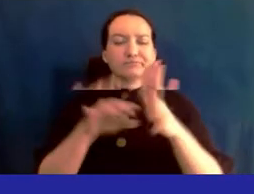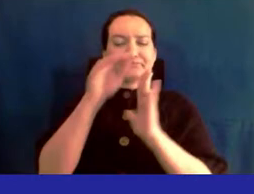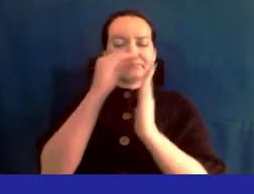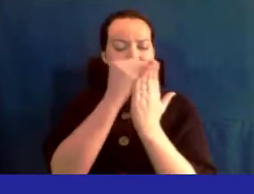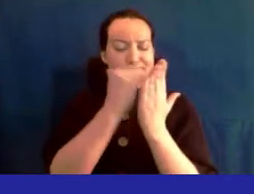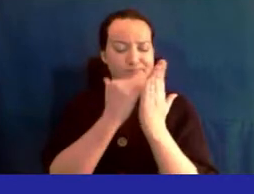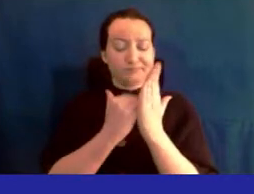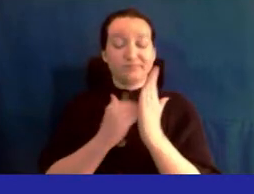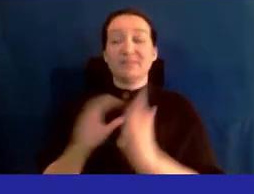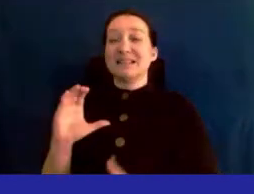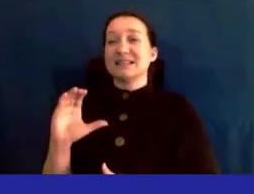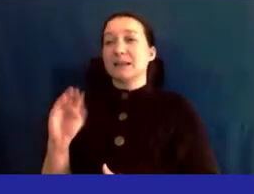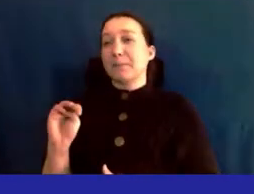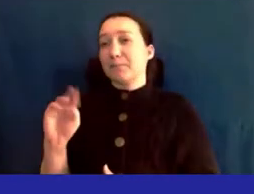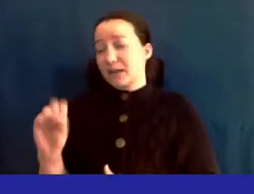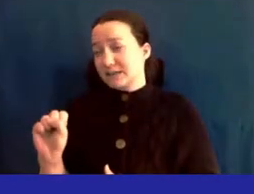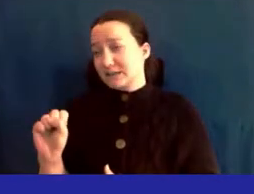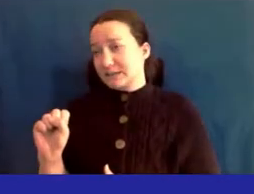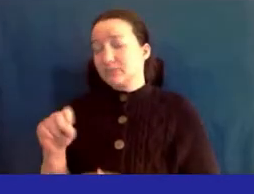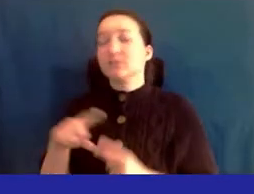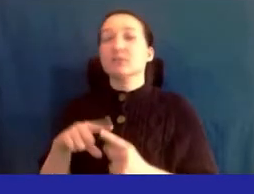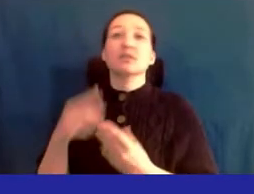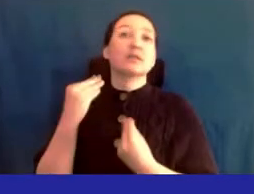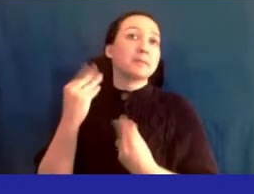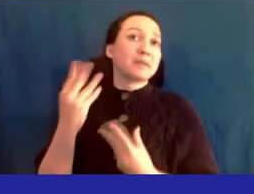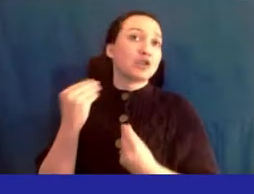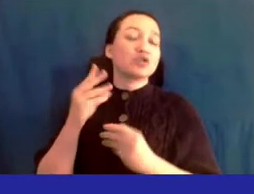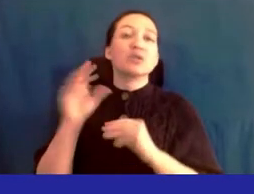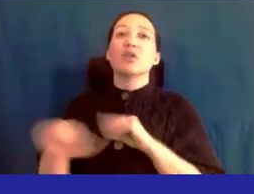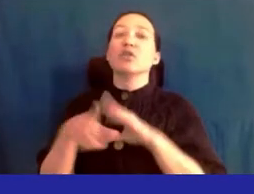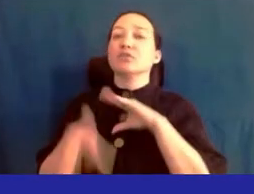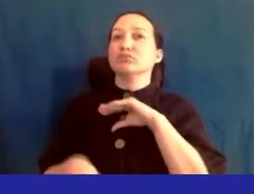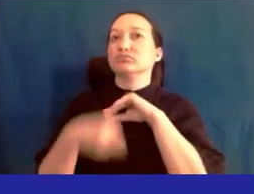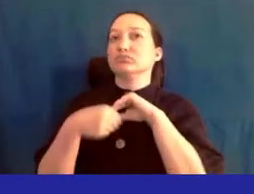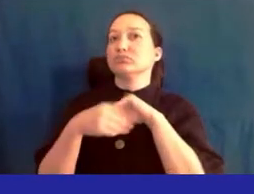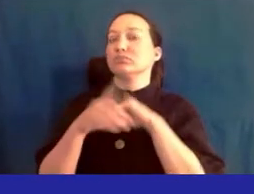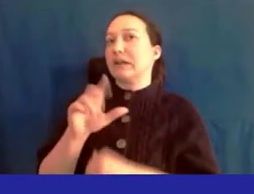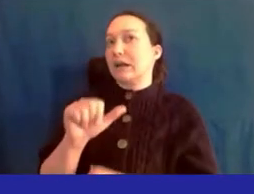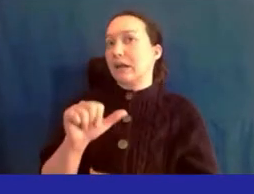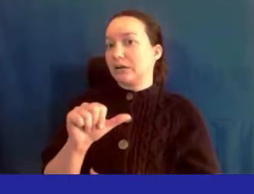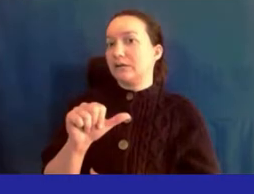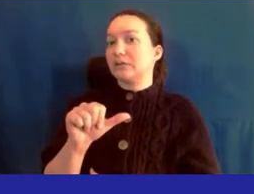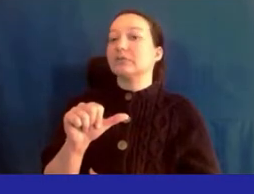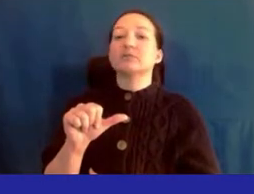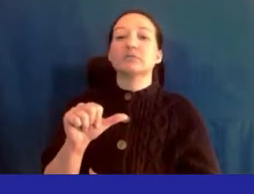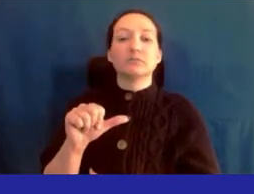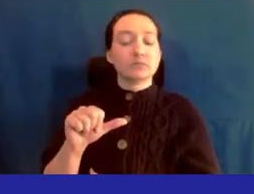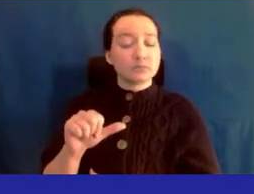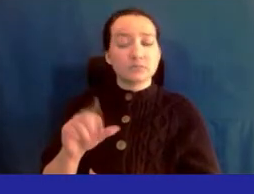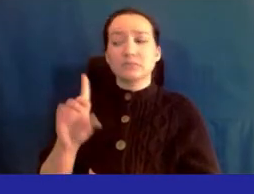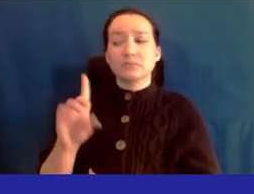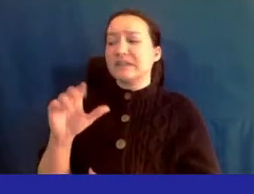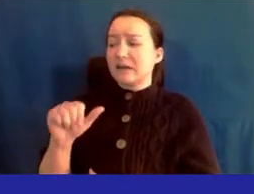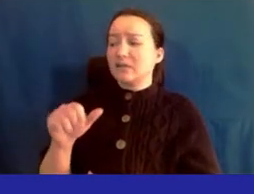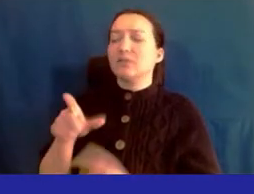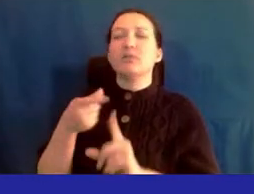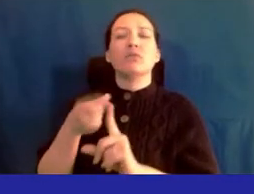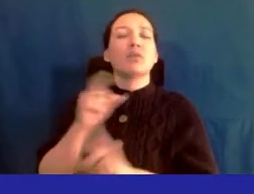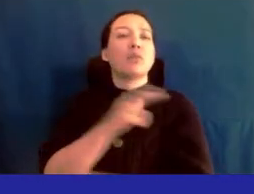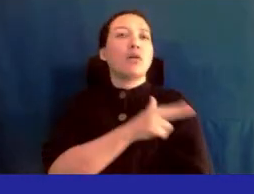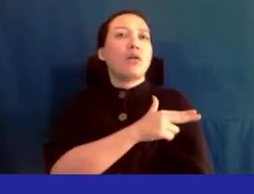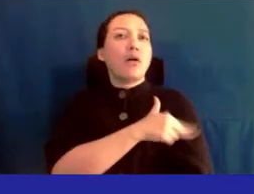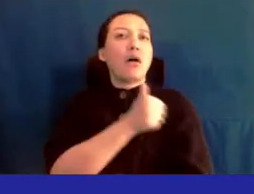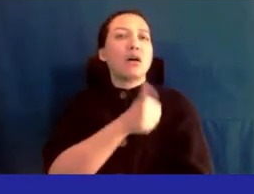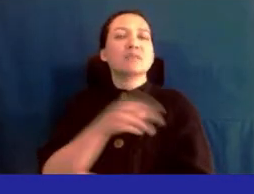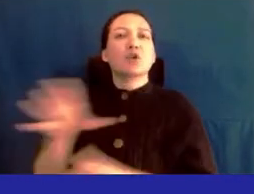cms plus information from other supplementary data sources including data on hospital acquired